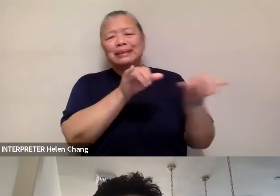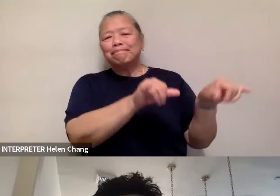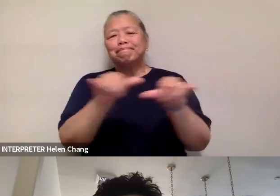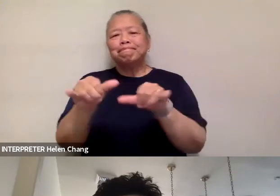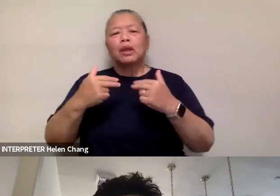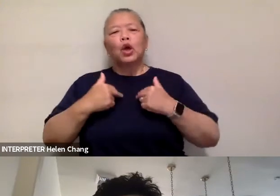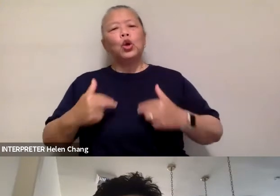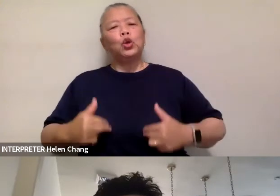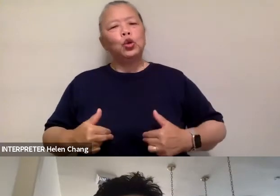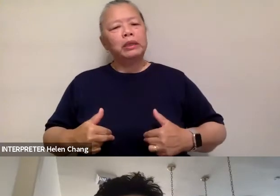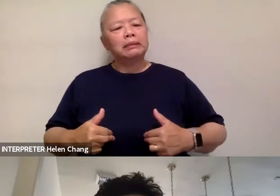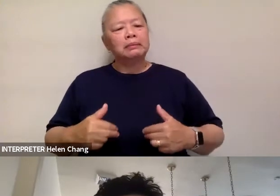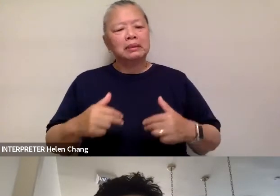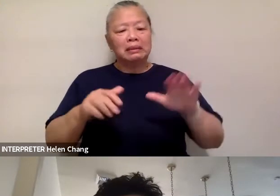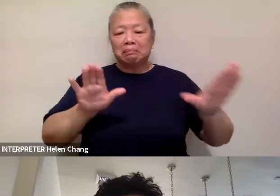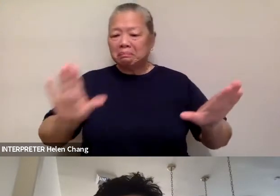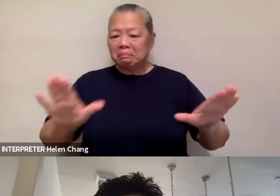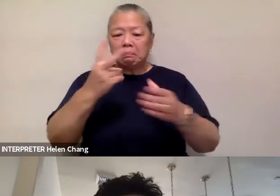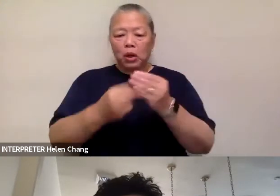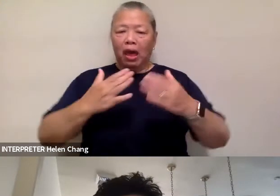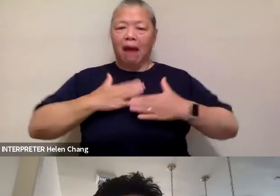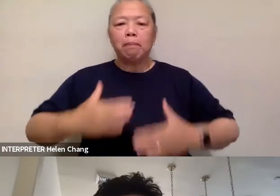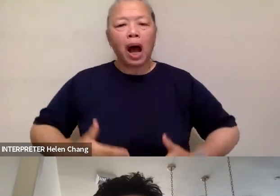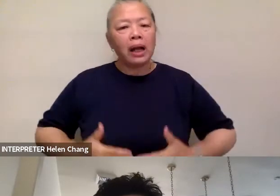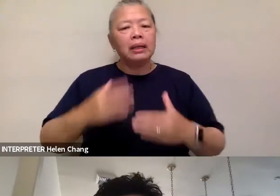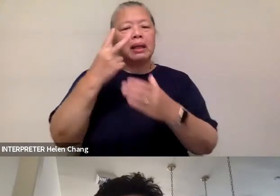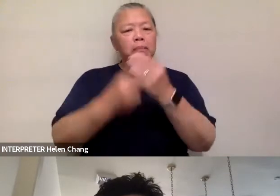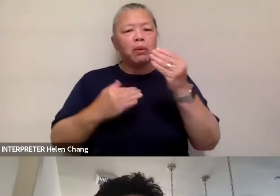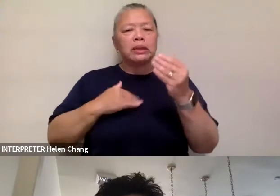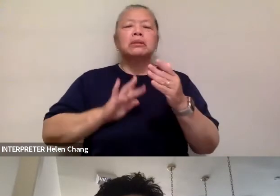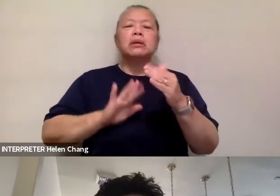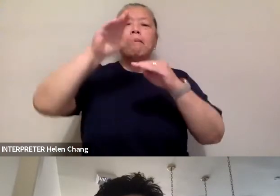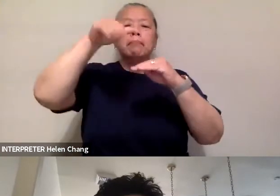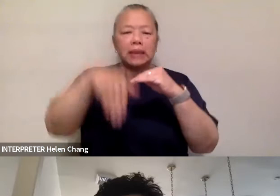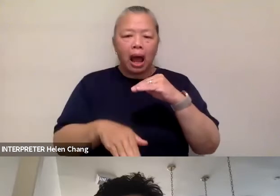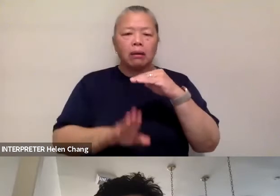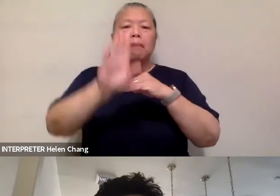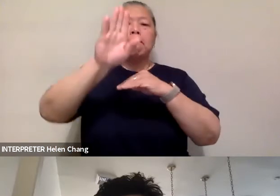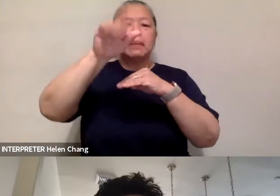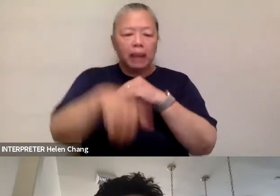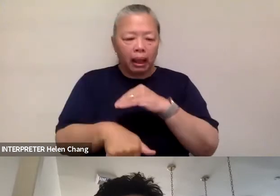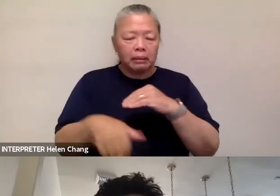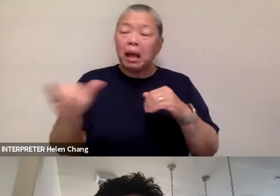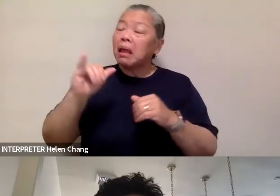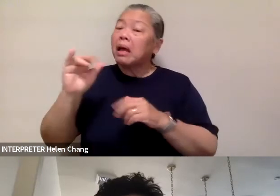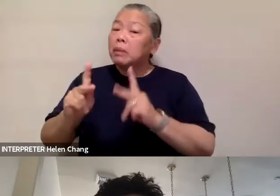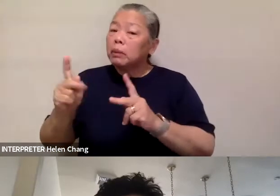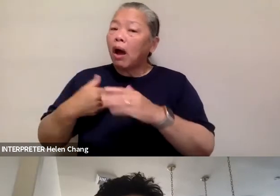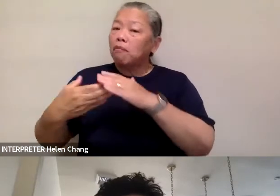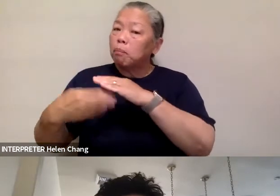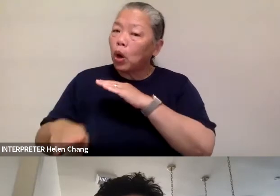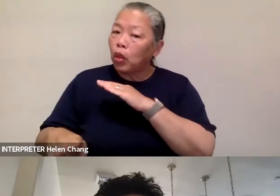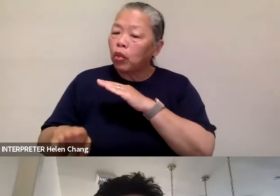organism, it has its cycles up and flows. So just as you have birth, you have maturity,